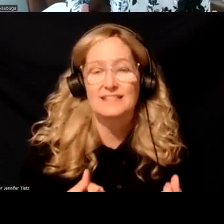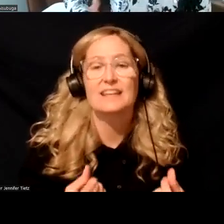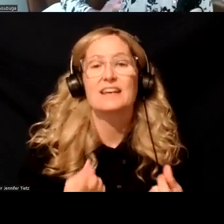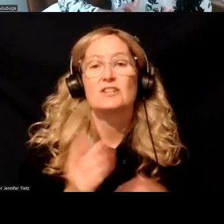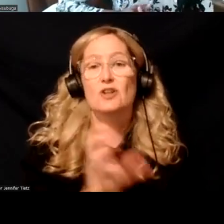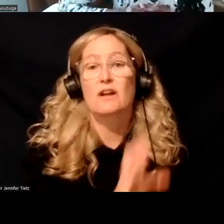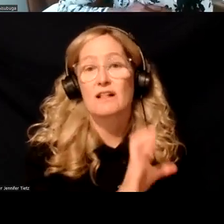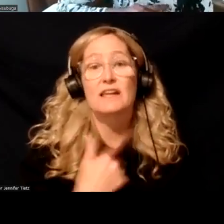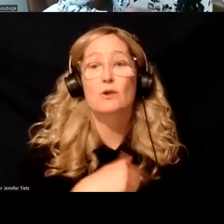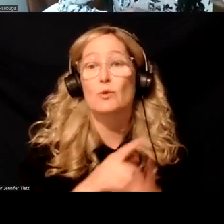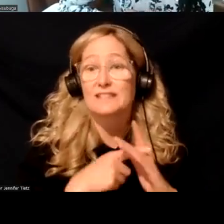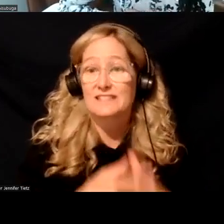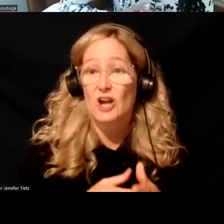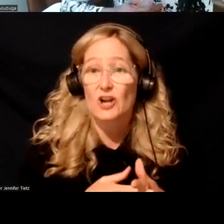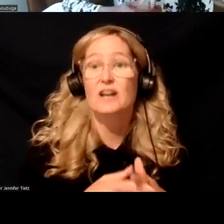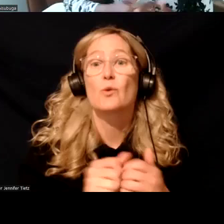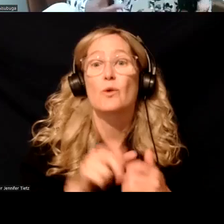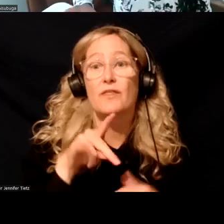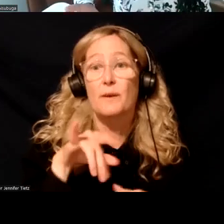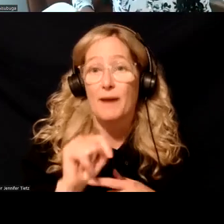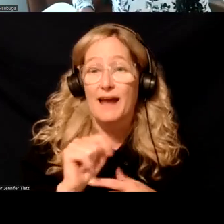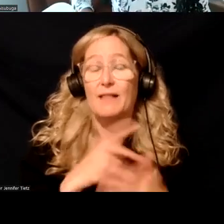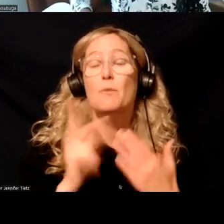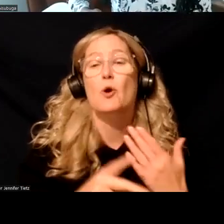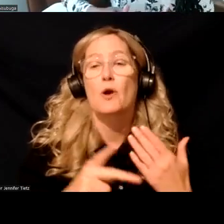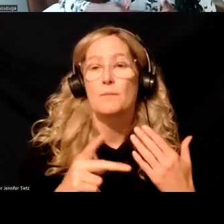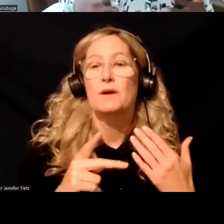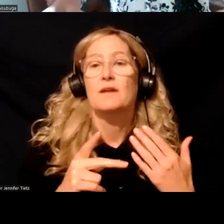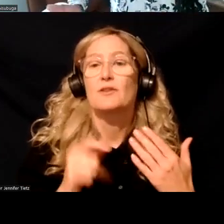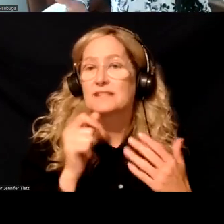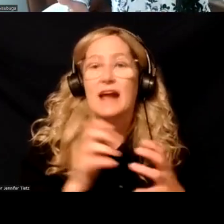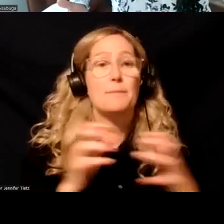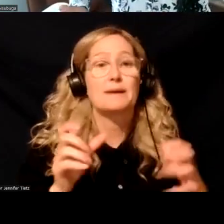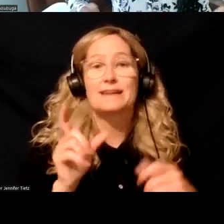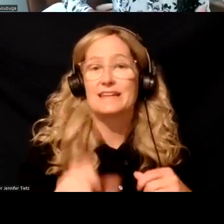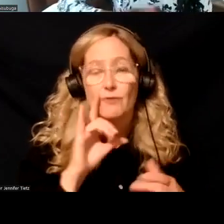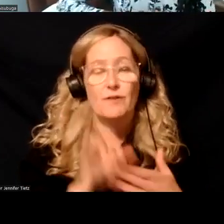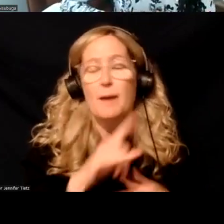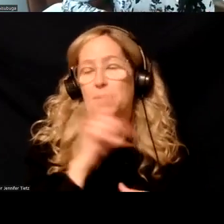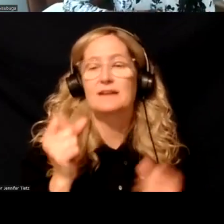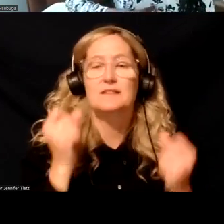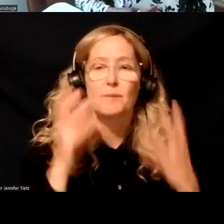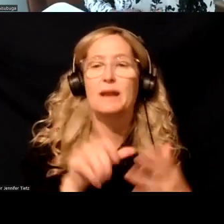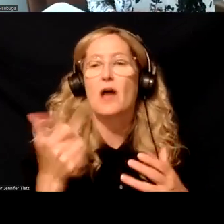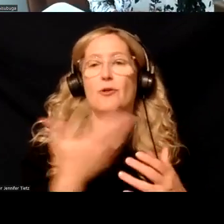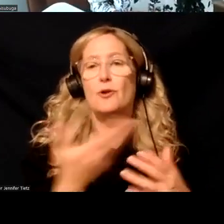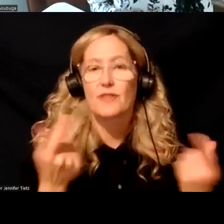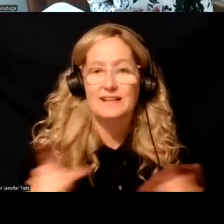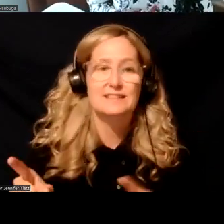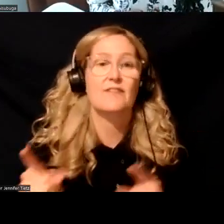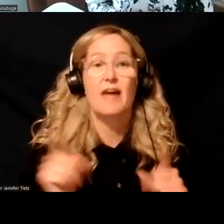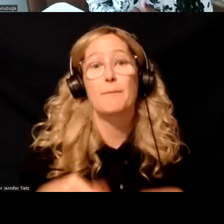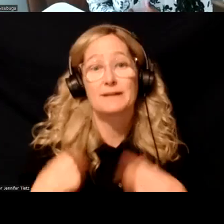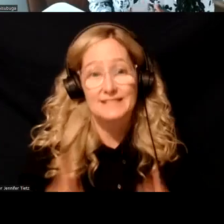we started in our pilot program, there isn't as much of a need for it because of, of all the things that have relaxed. And